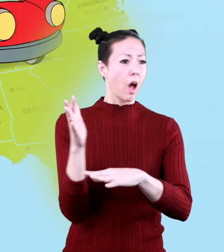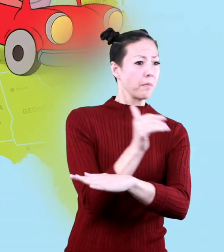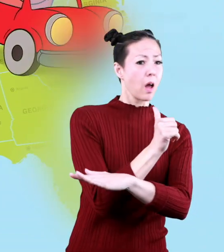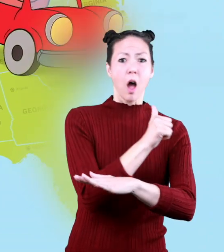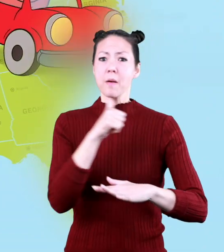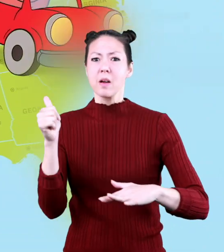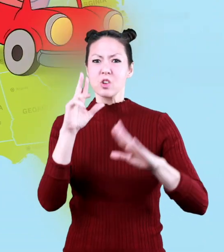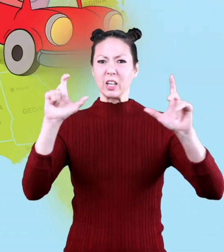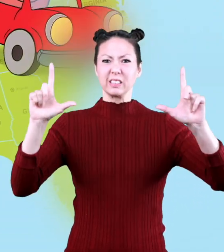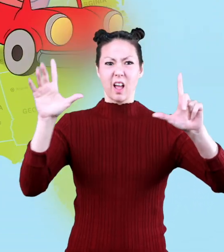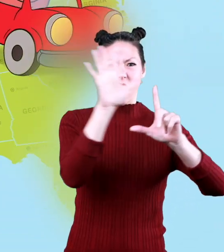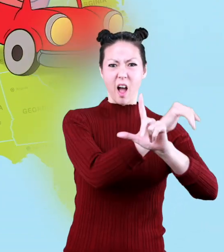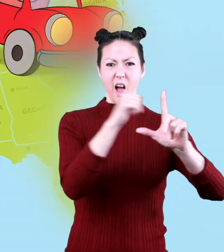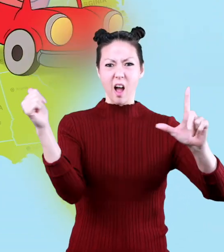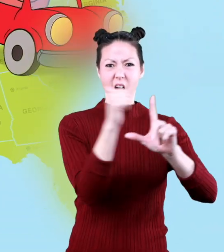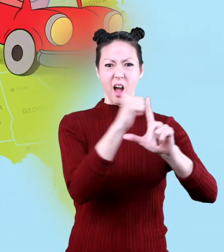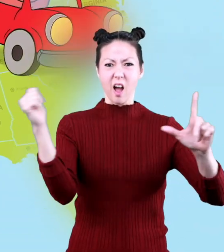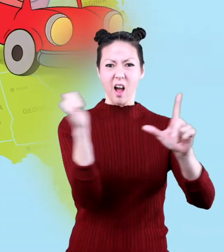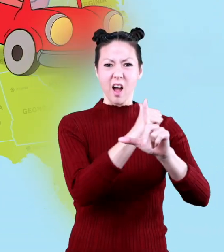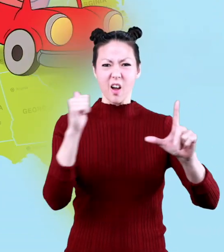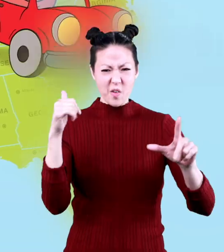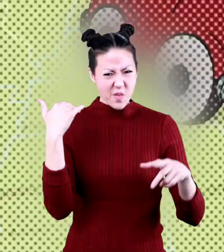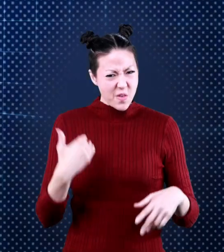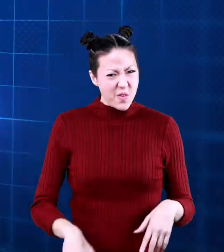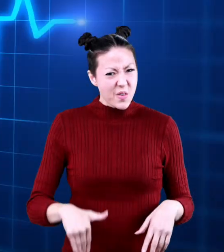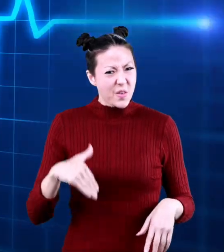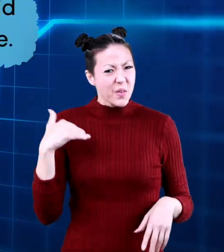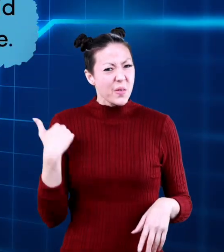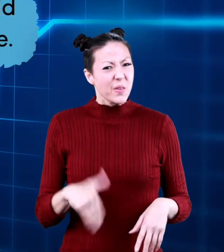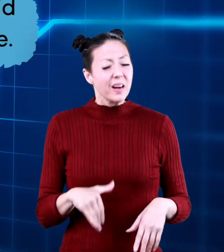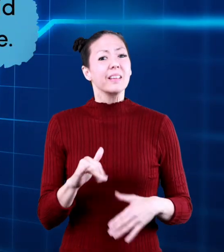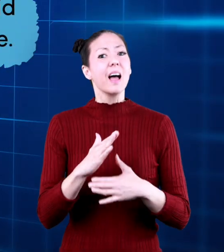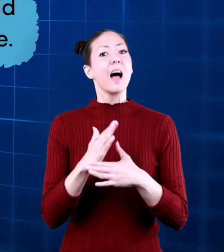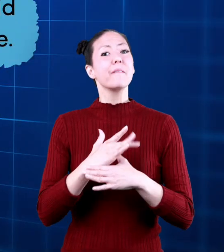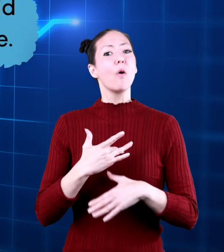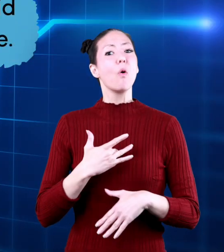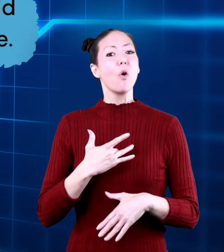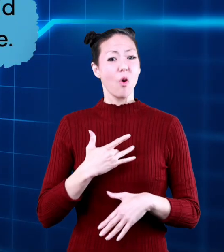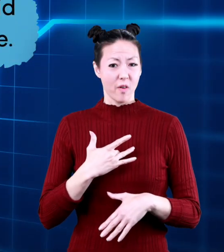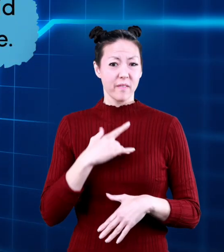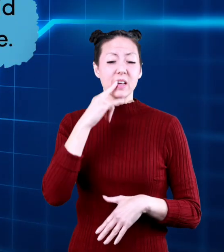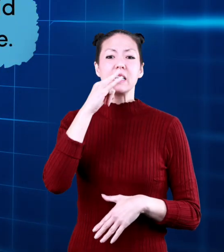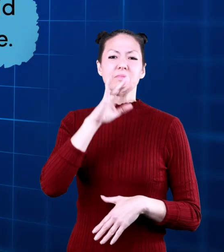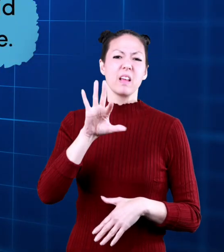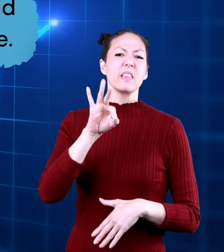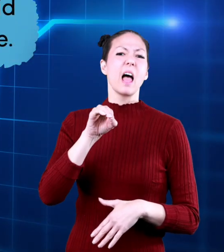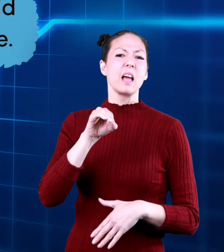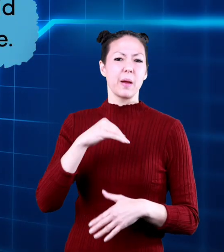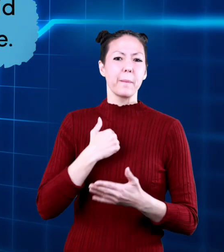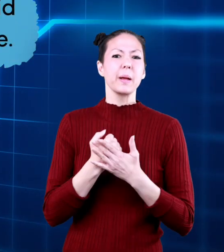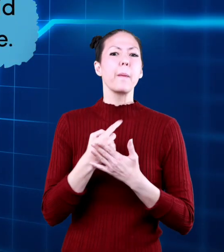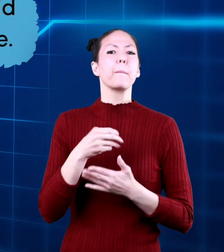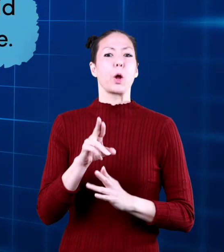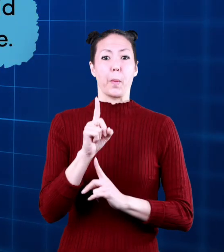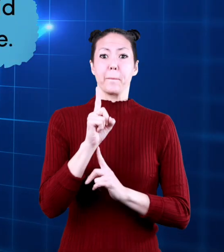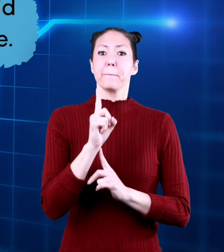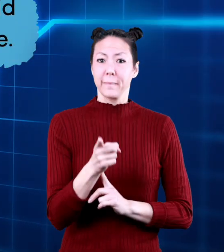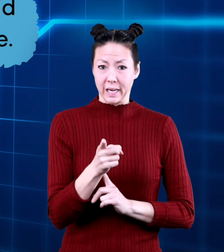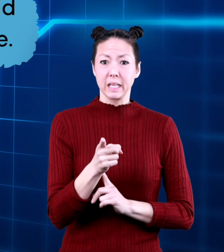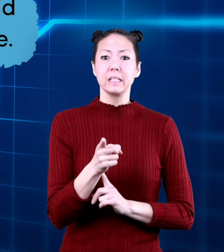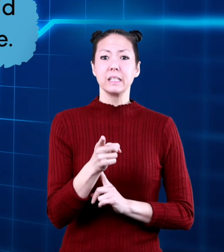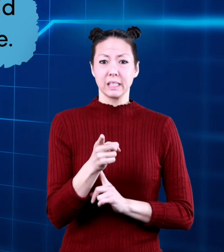times that is amazing the average heartbeat of a kid is around 90 beats per minute